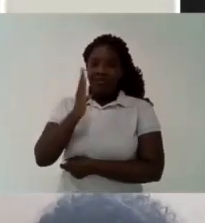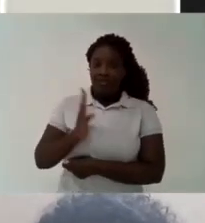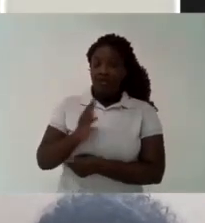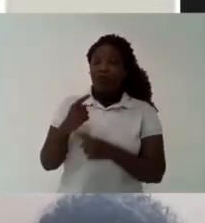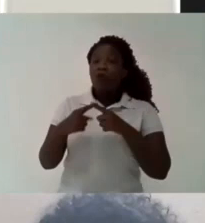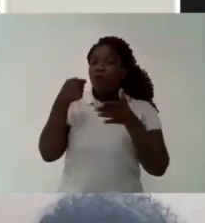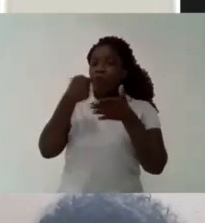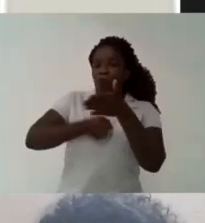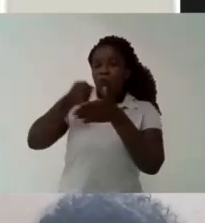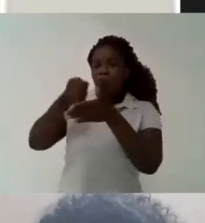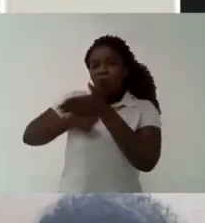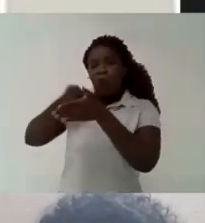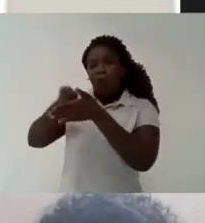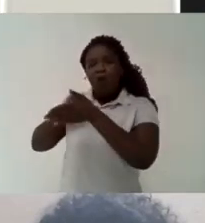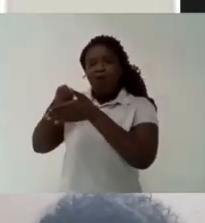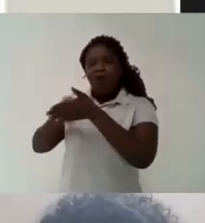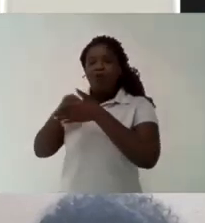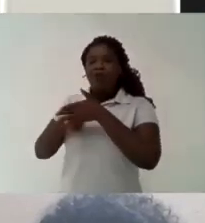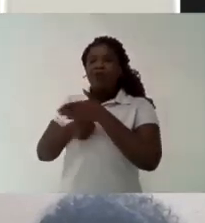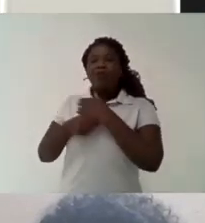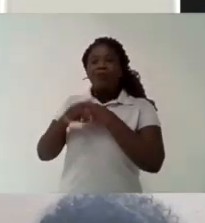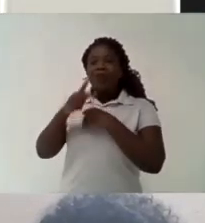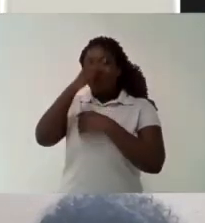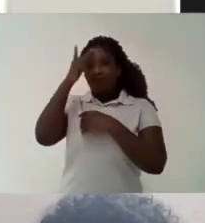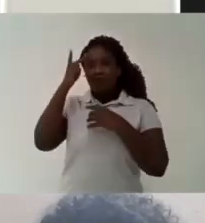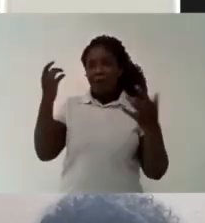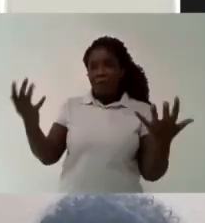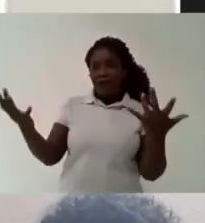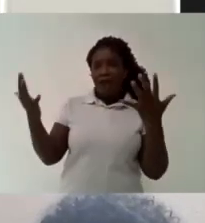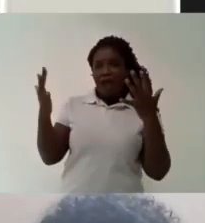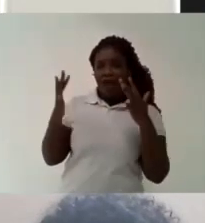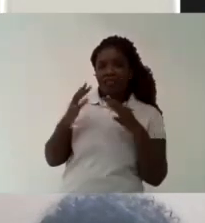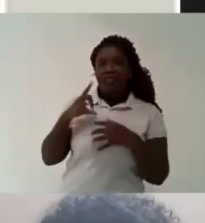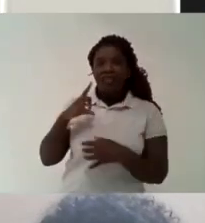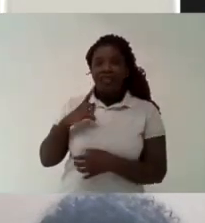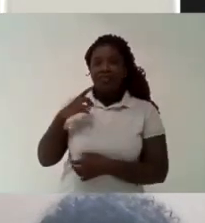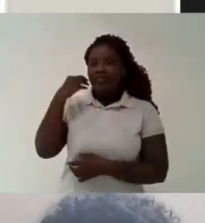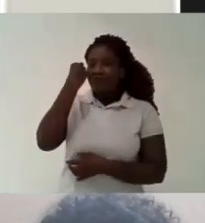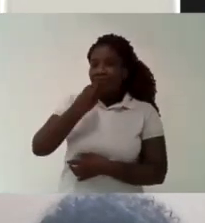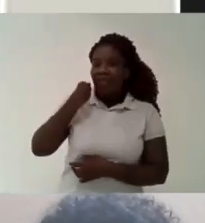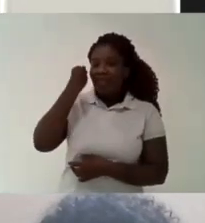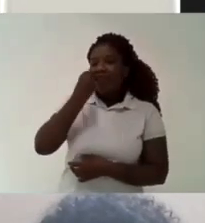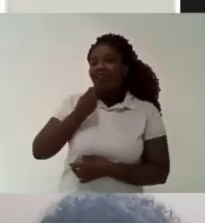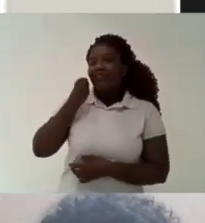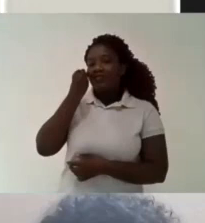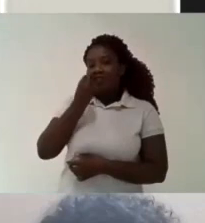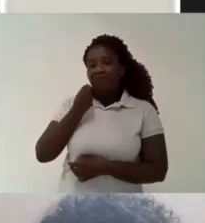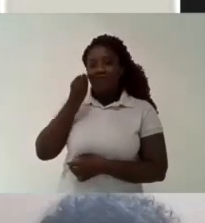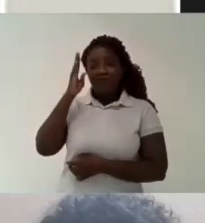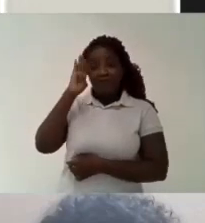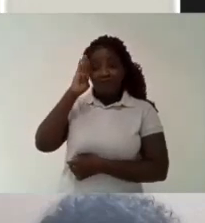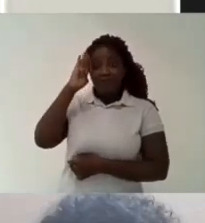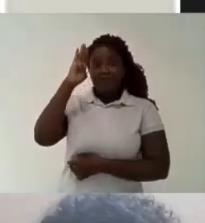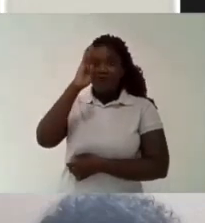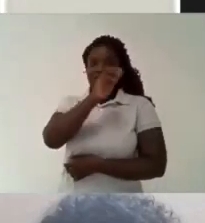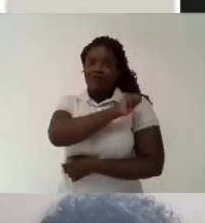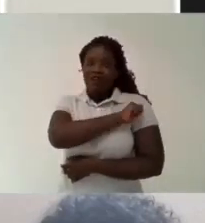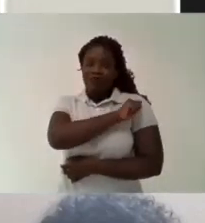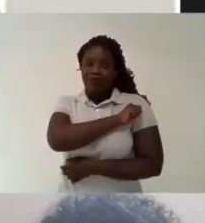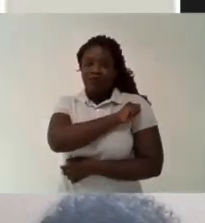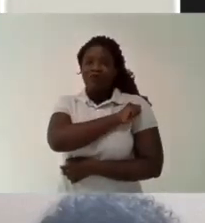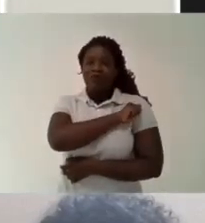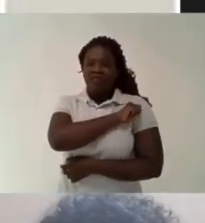And I am speaking on behalf of the institution I would like to say that it is an honor to be here talking